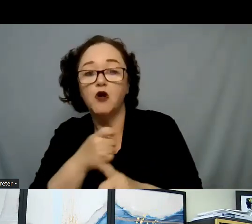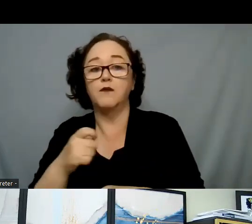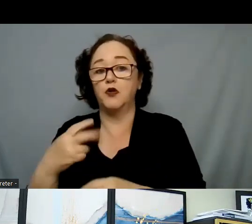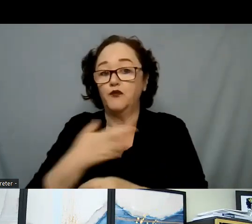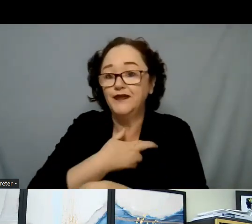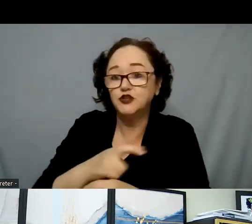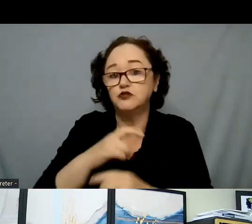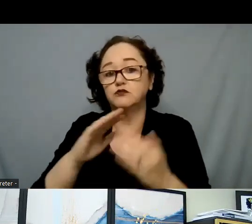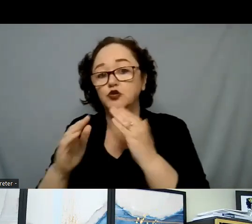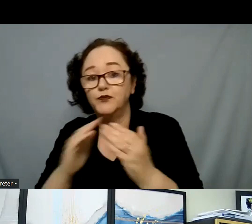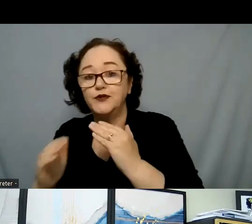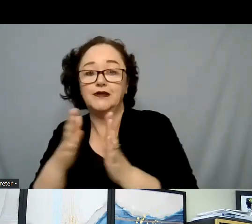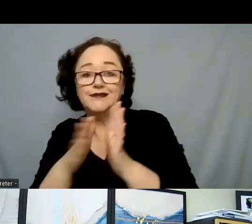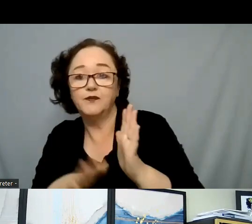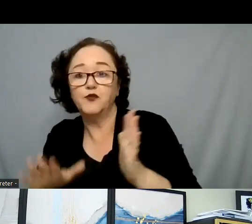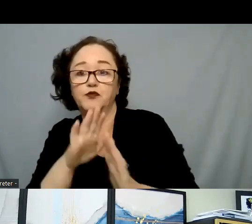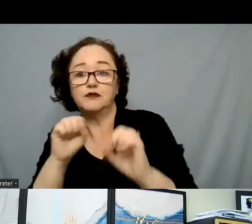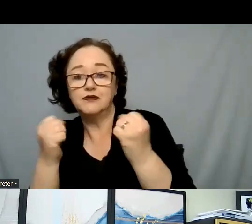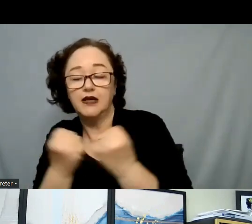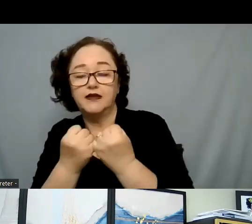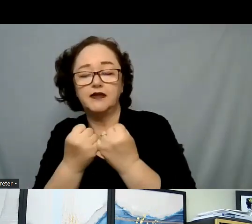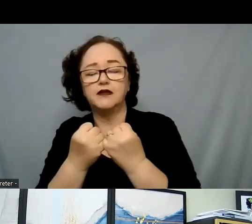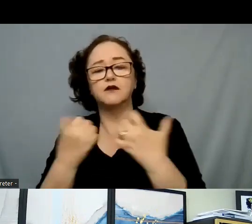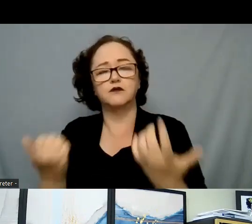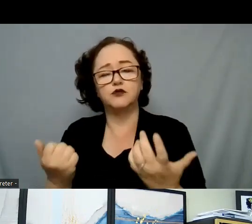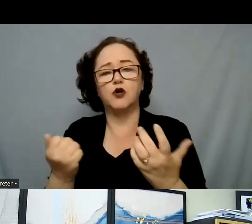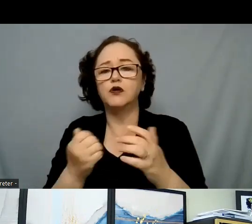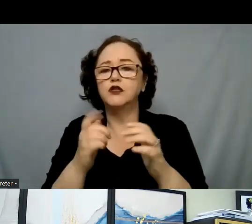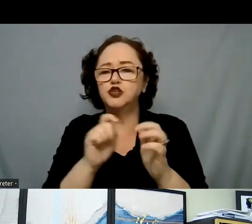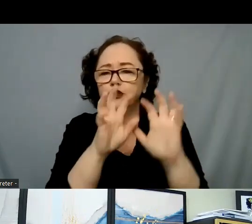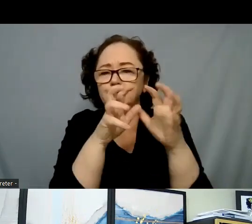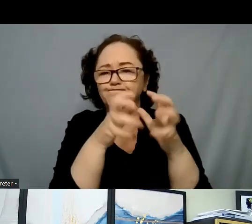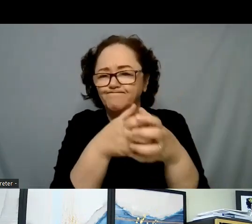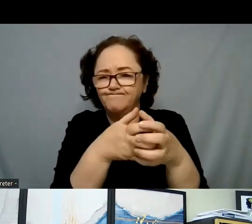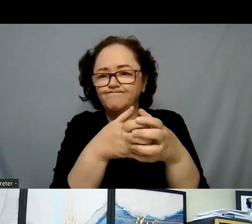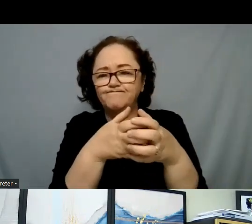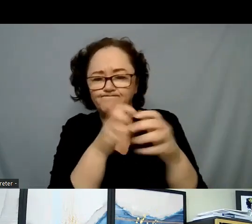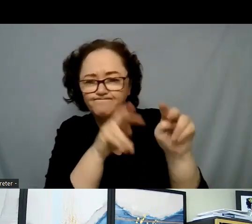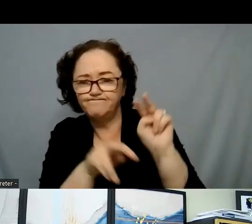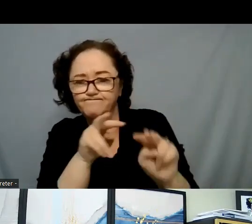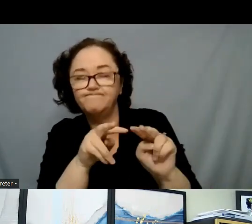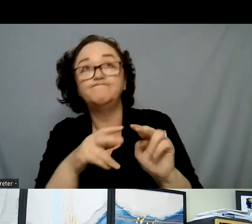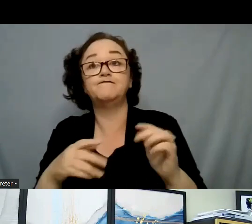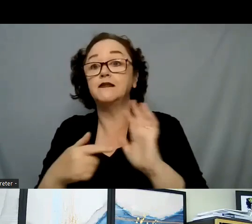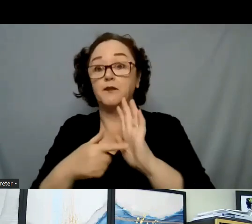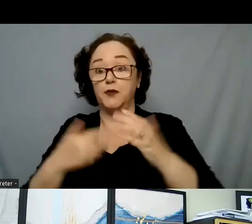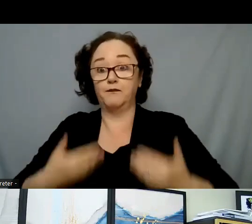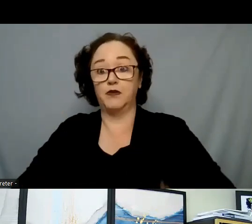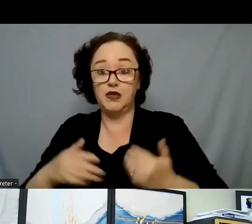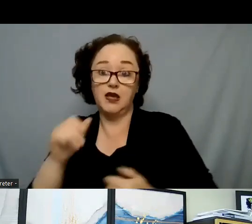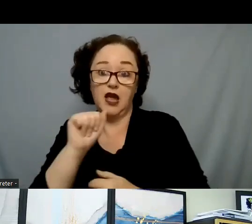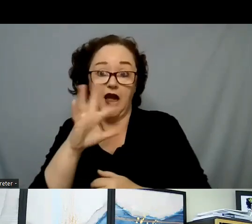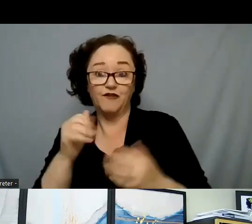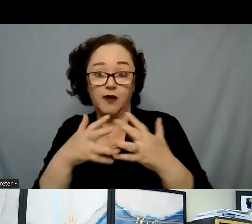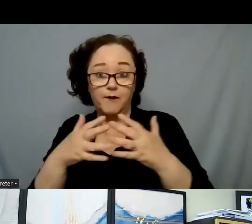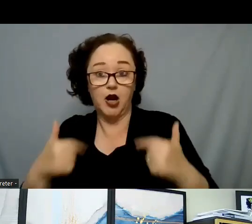individual versus just looking at the group at large. So, let's say, for example, I'm African American, of course. I'm